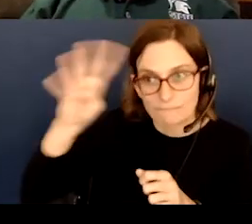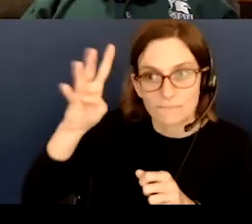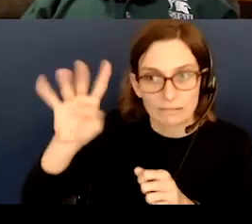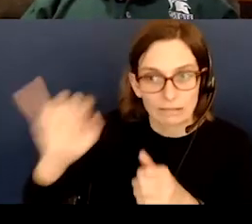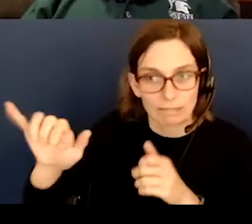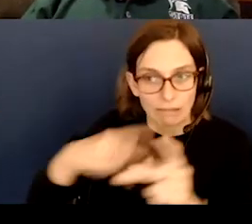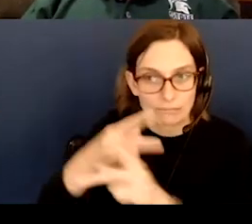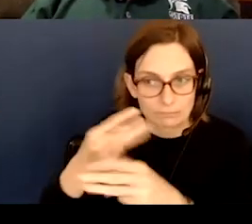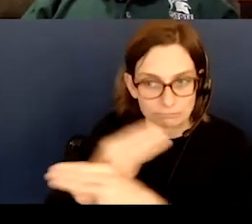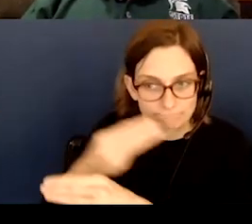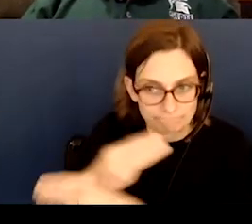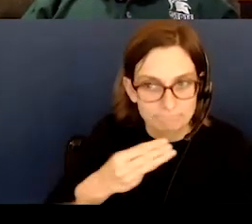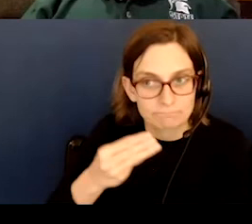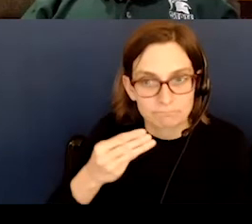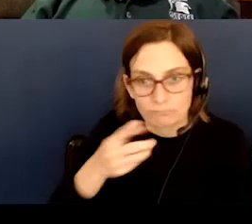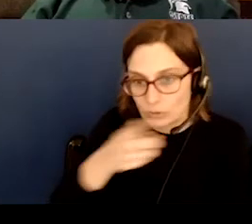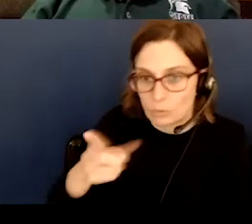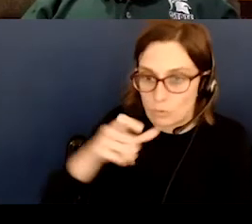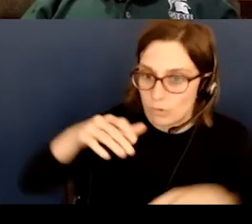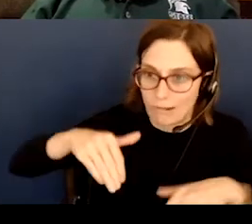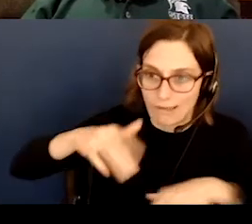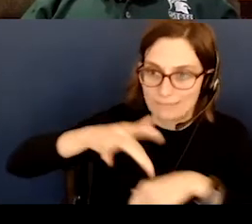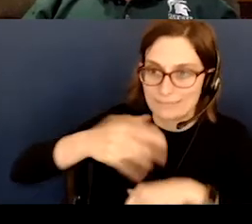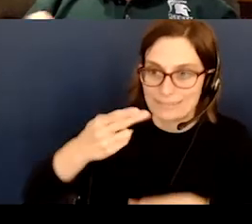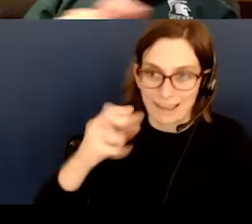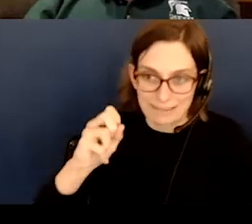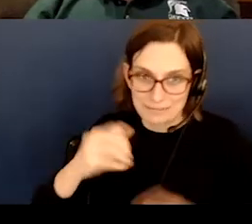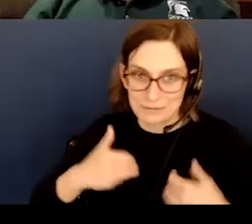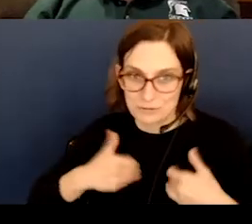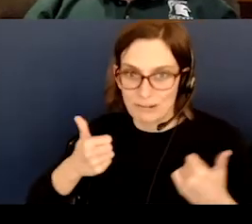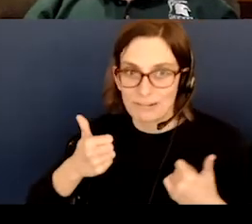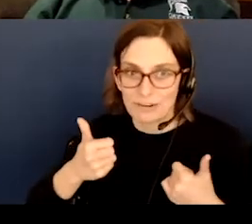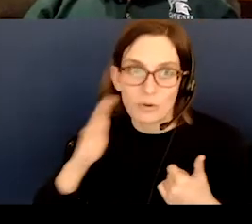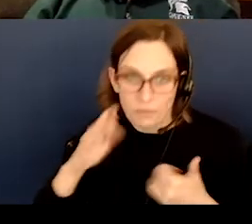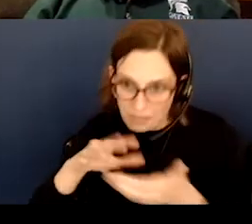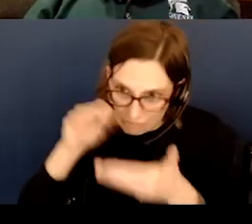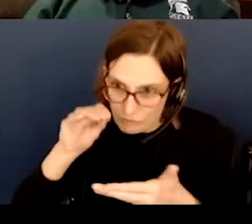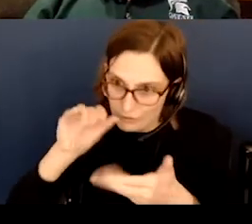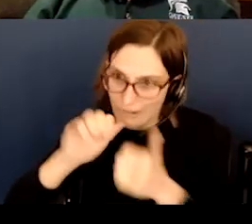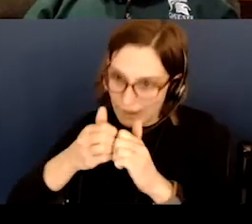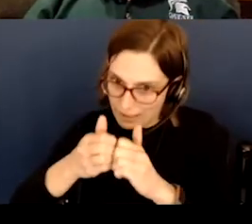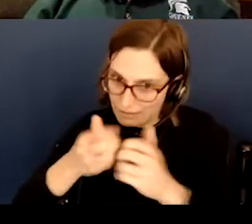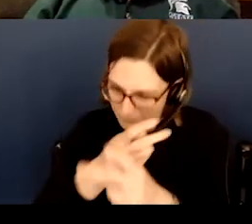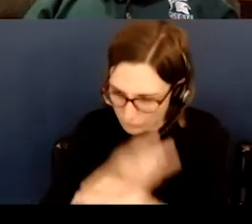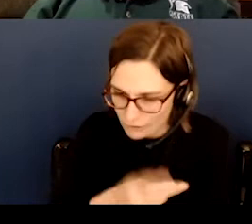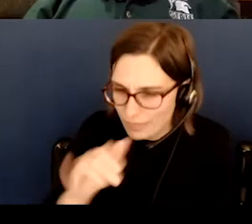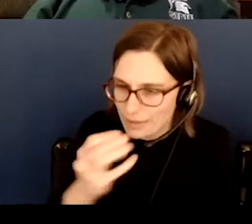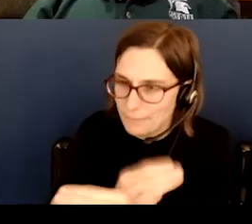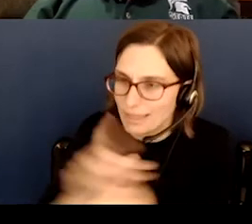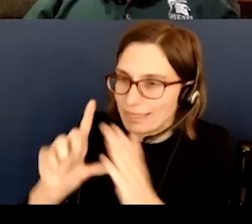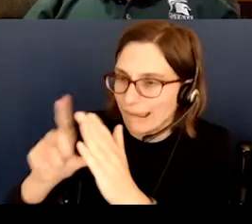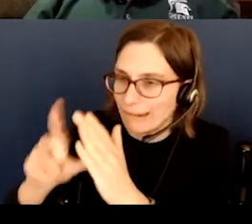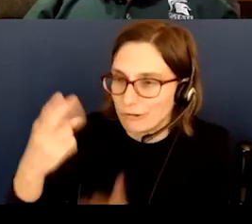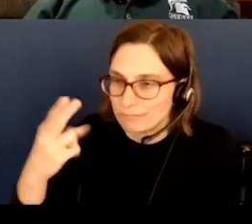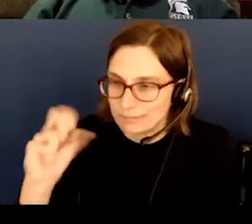So those of you who have not been to high school yet, you younger listeners, you get to learn this stuff as you get older. What